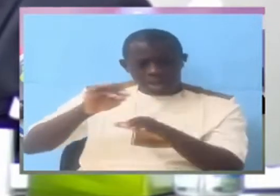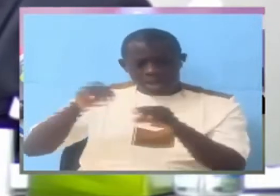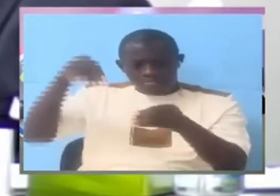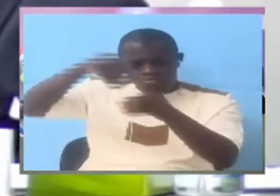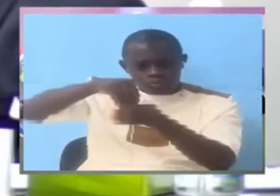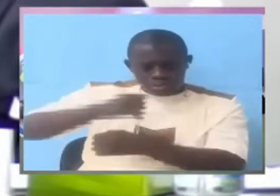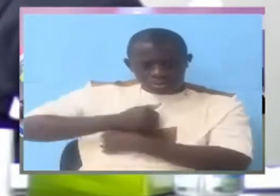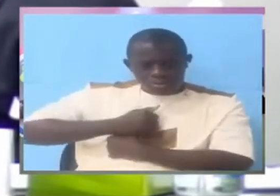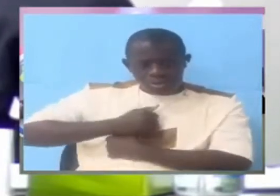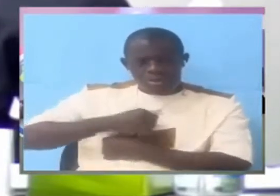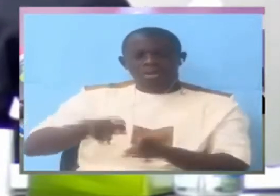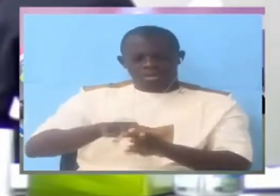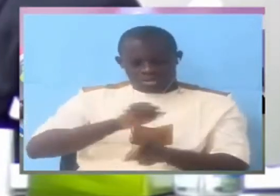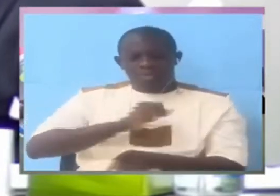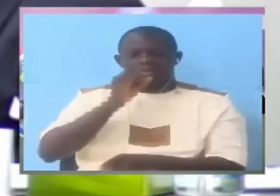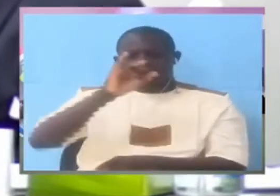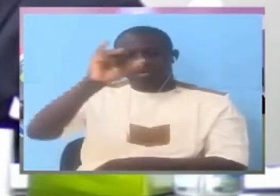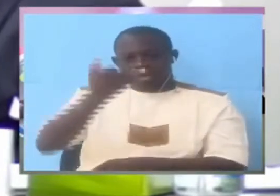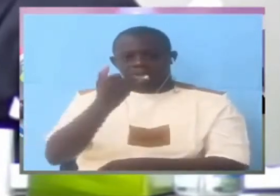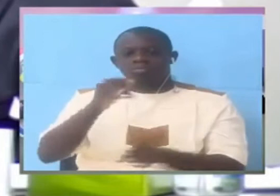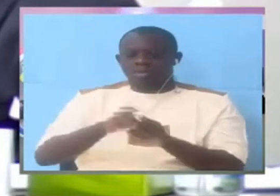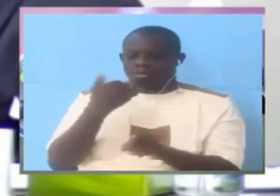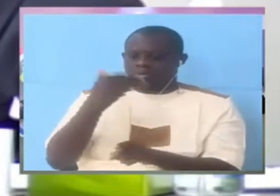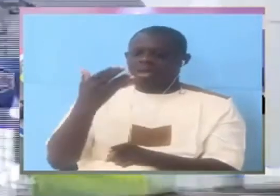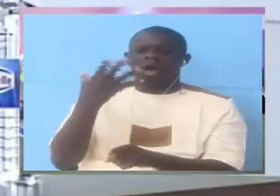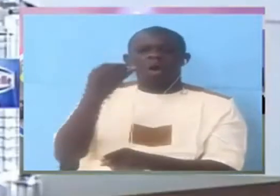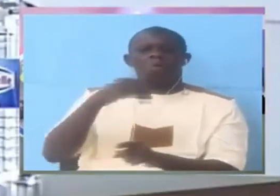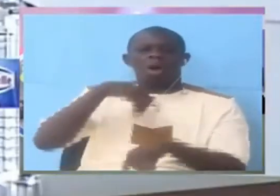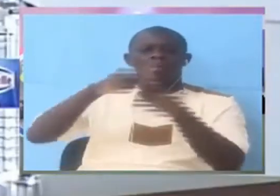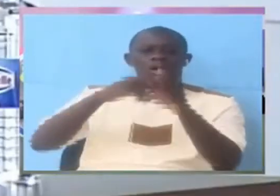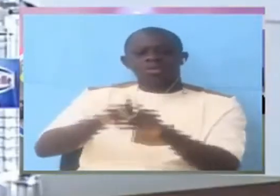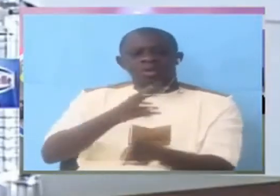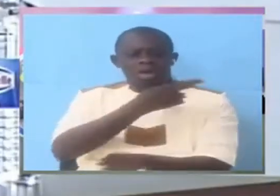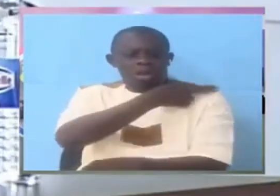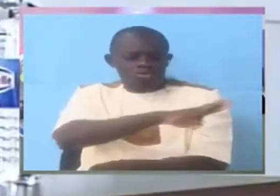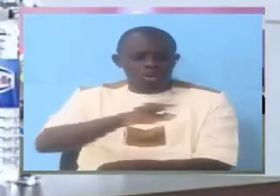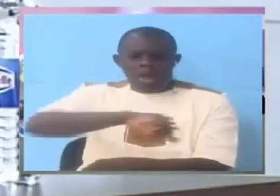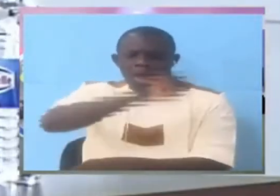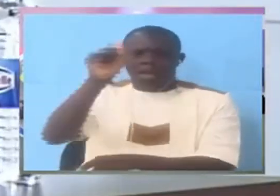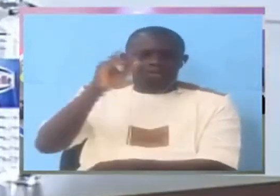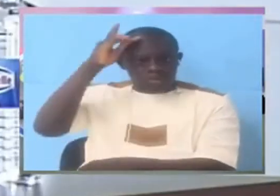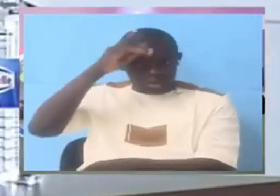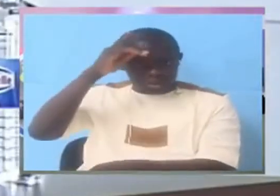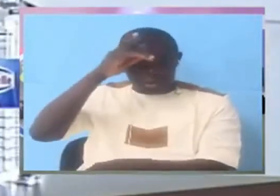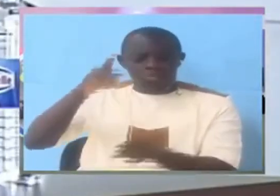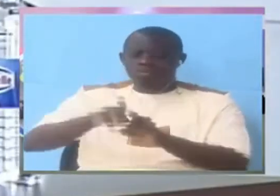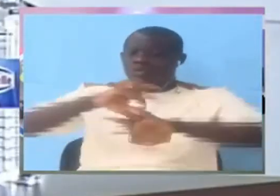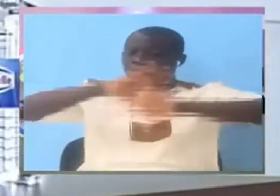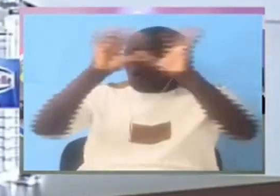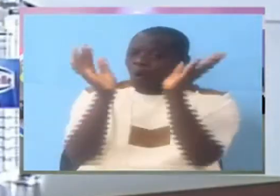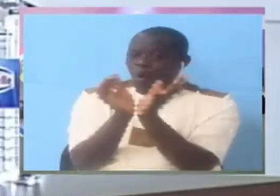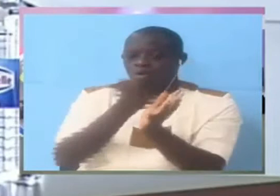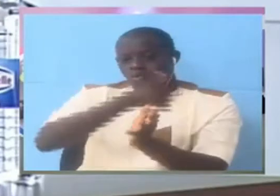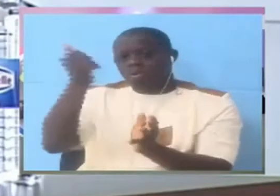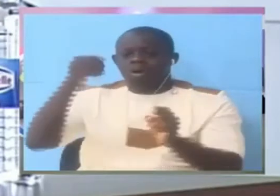Yes. How about religion and political? All these are under internal security. So, how many